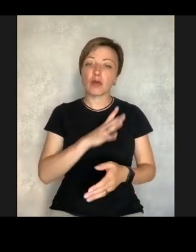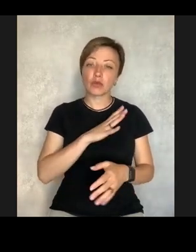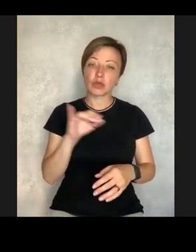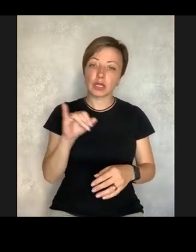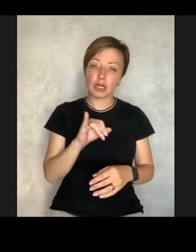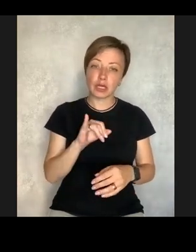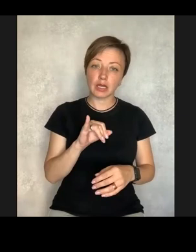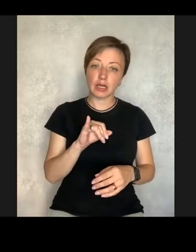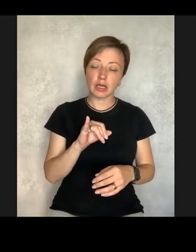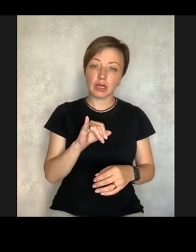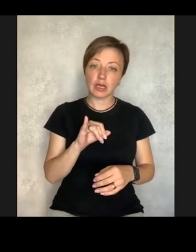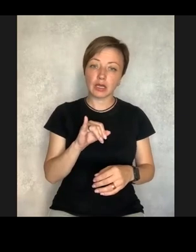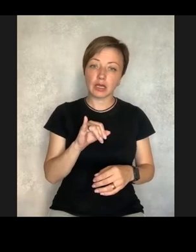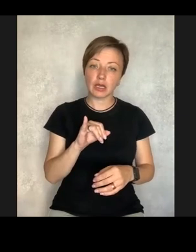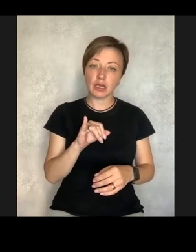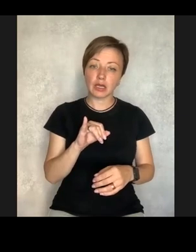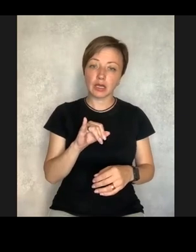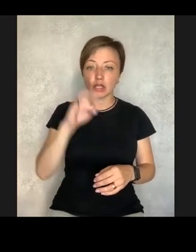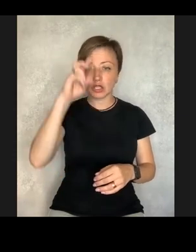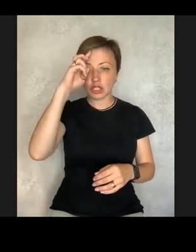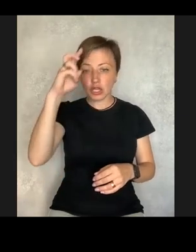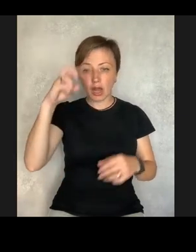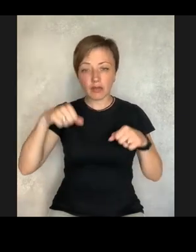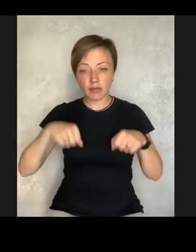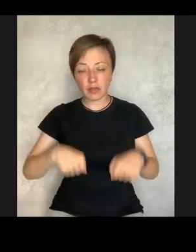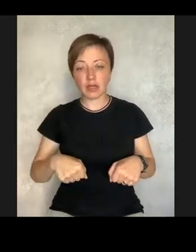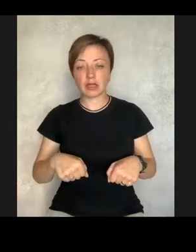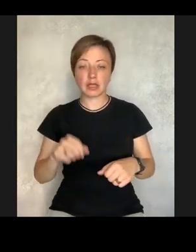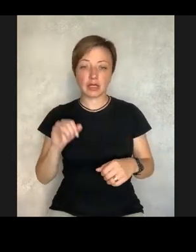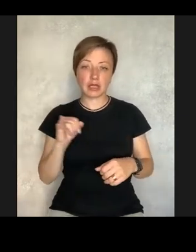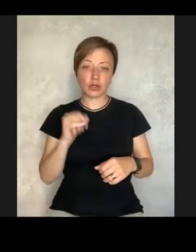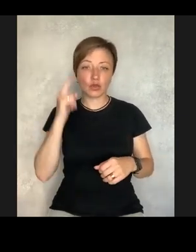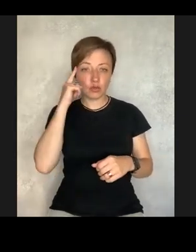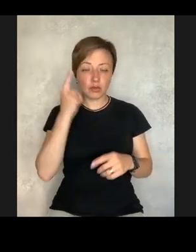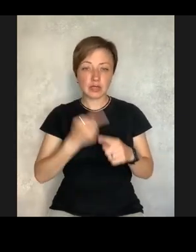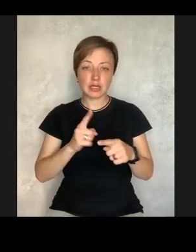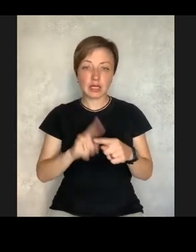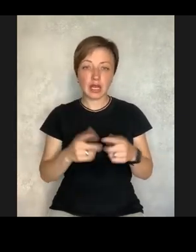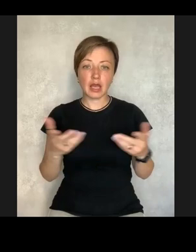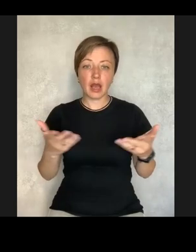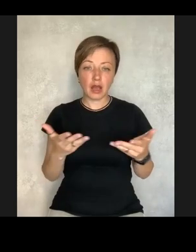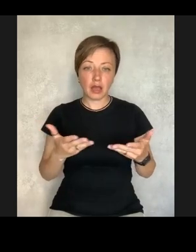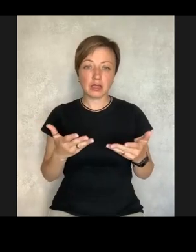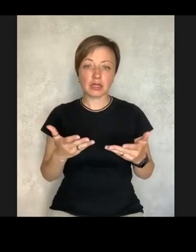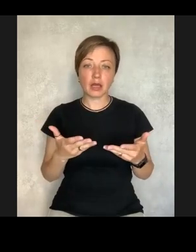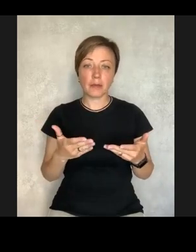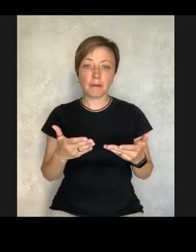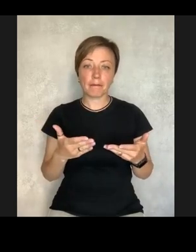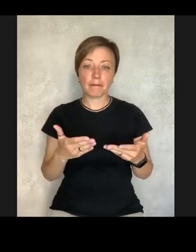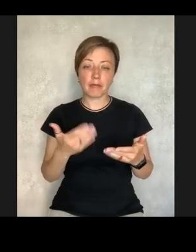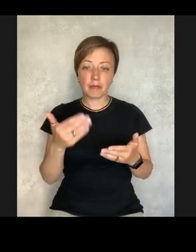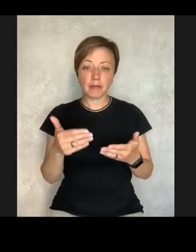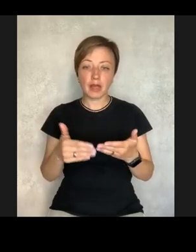of effort to introduce this service of assisted living. So we believe the